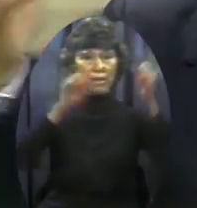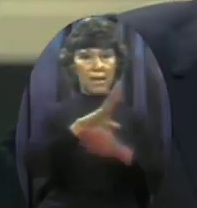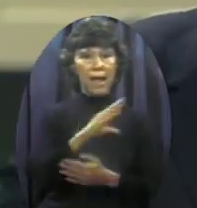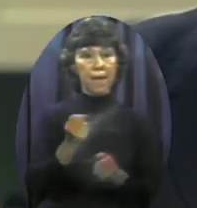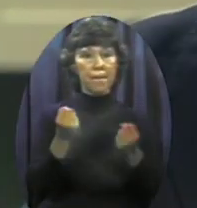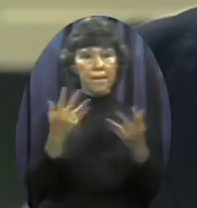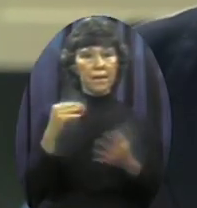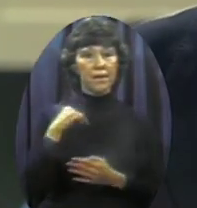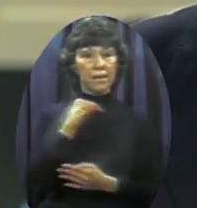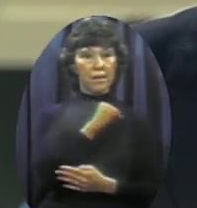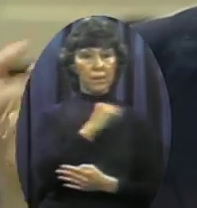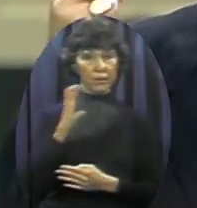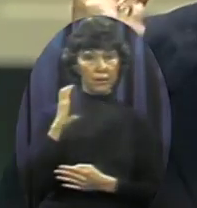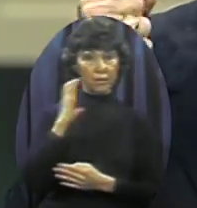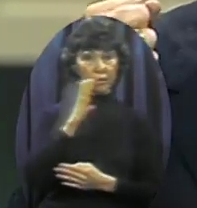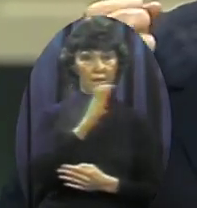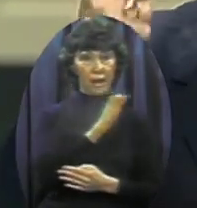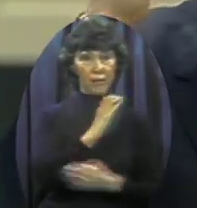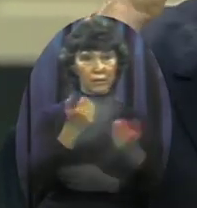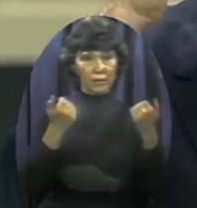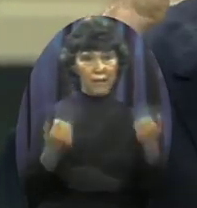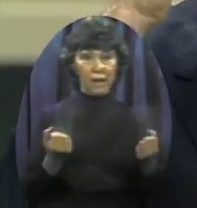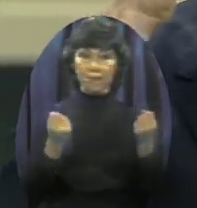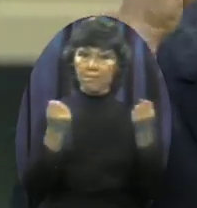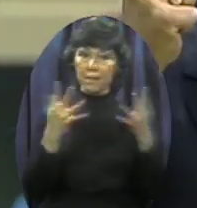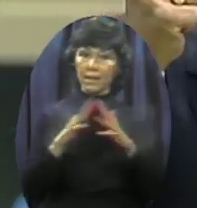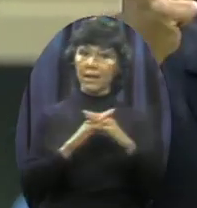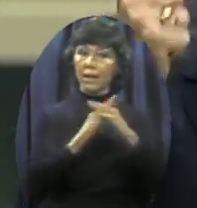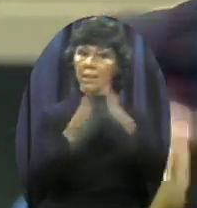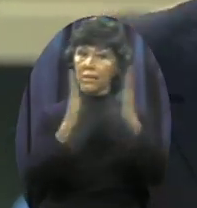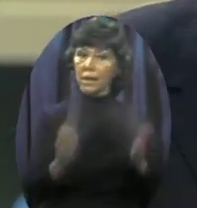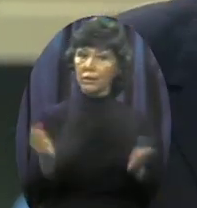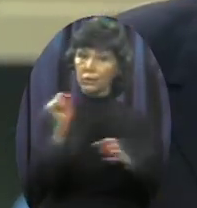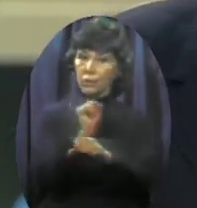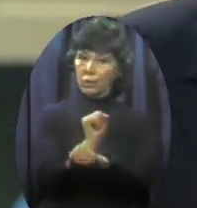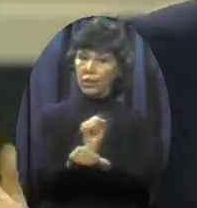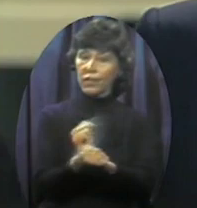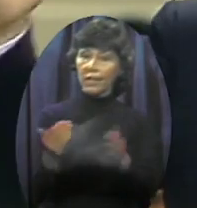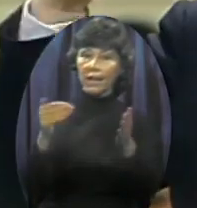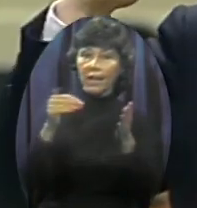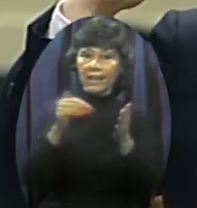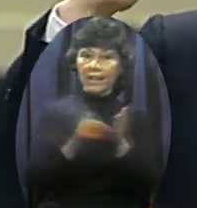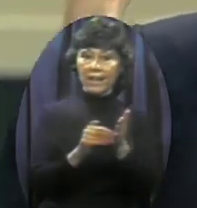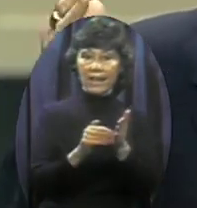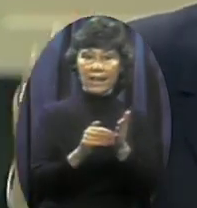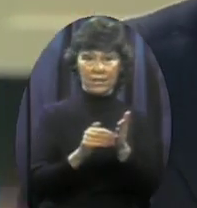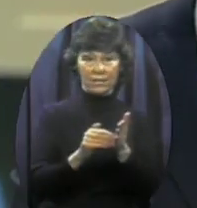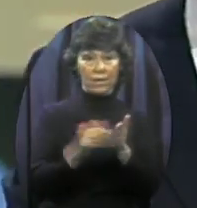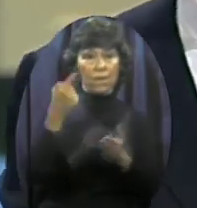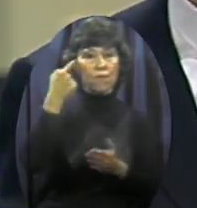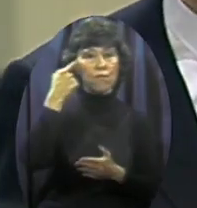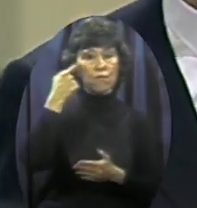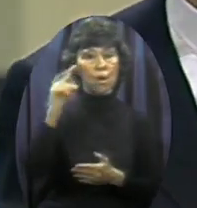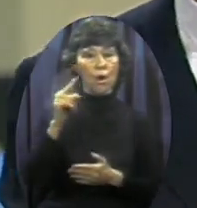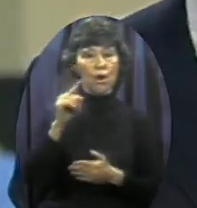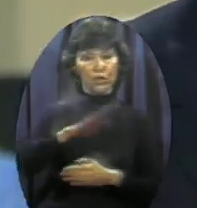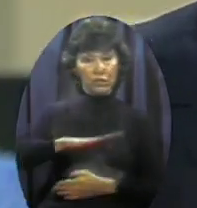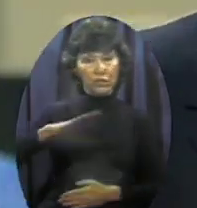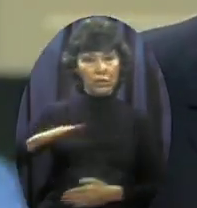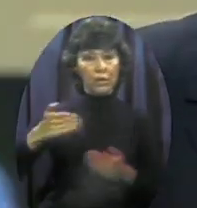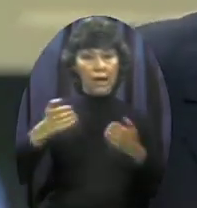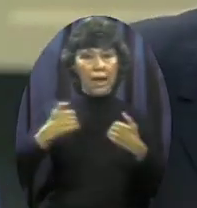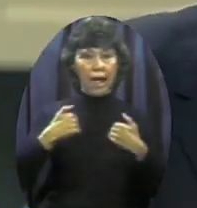And millions of Americans are working To again make it possible for little children To have religious liberty in this country